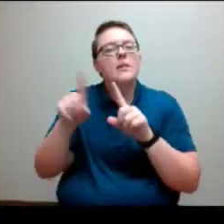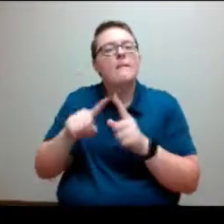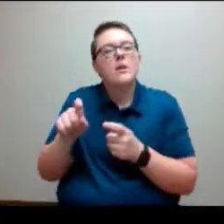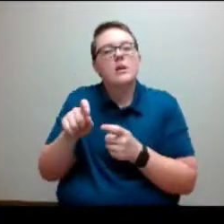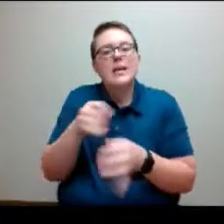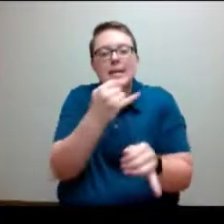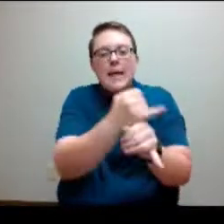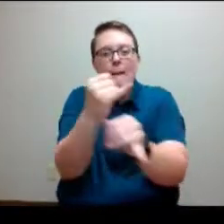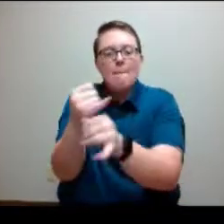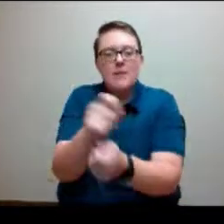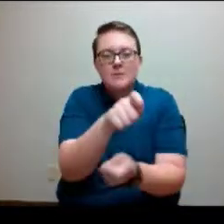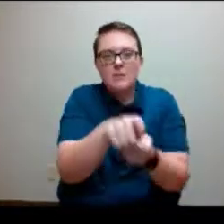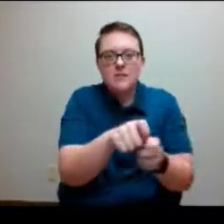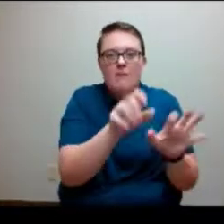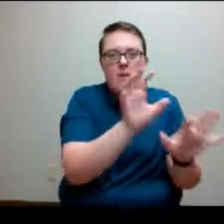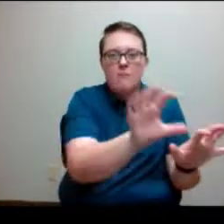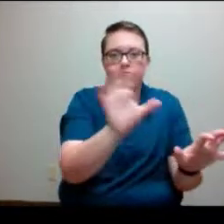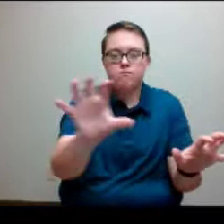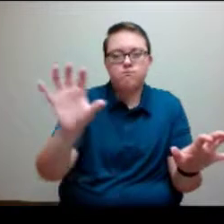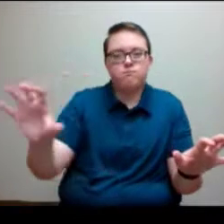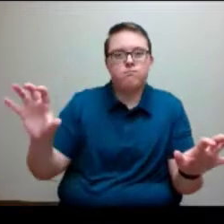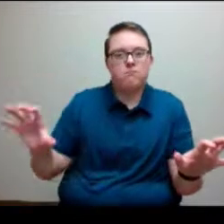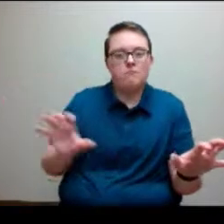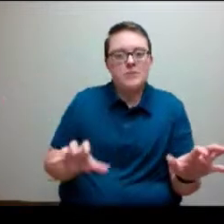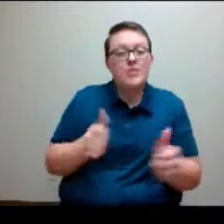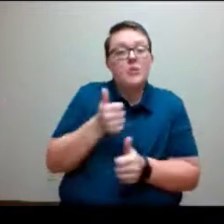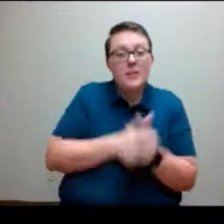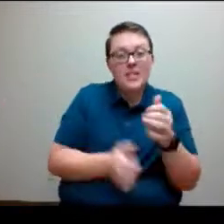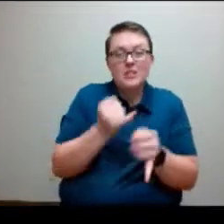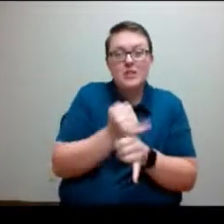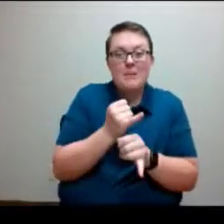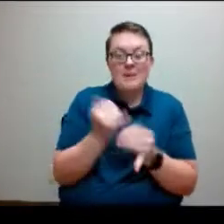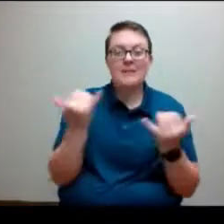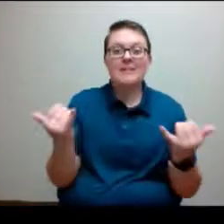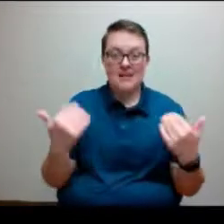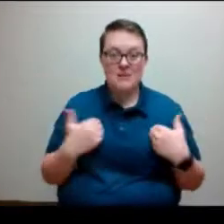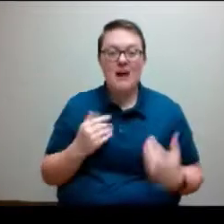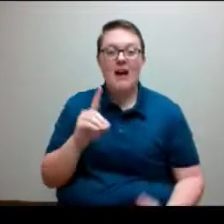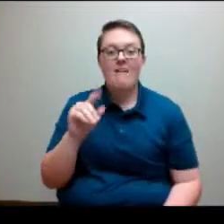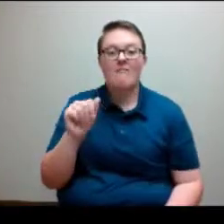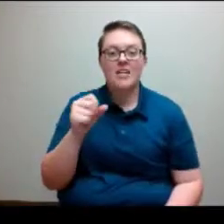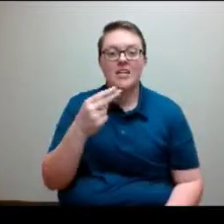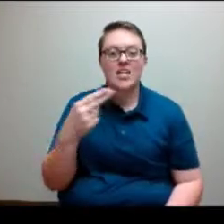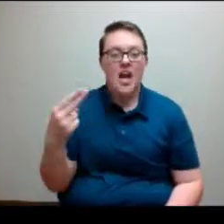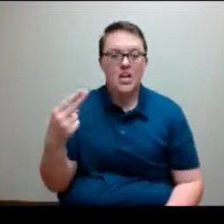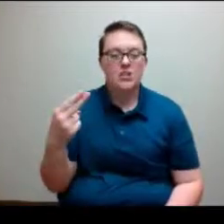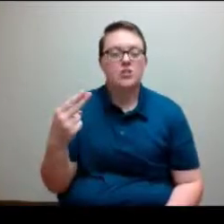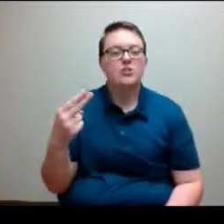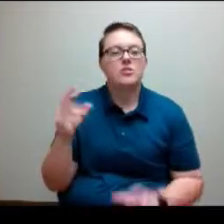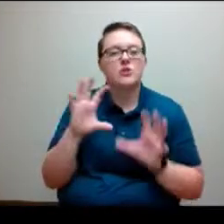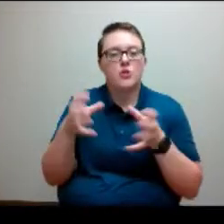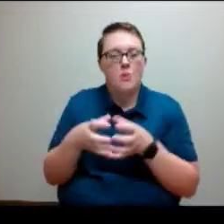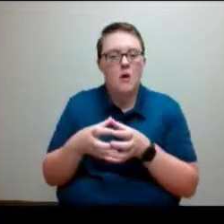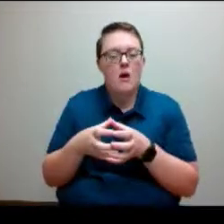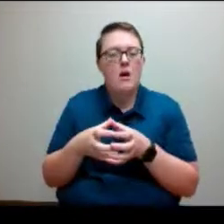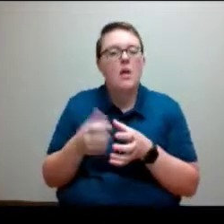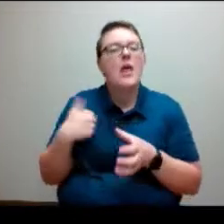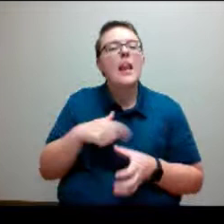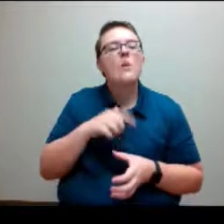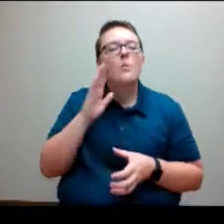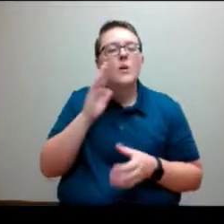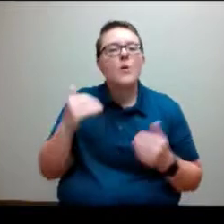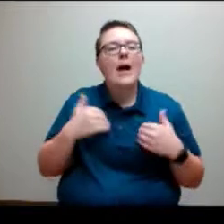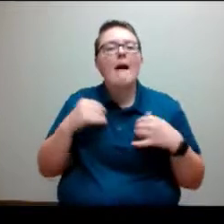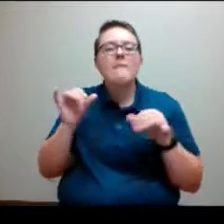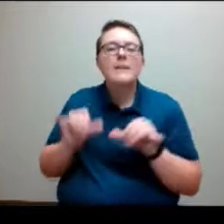leading the efforts for their campus. So each campus will now have a DASH Squad and we'll all be programming around the same learning